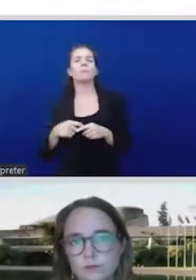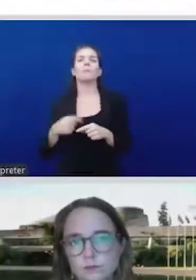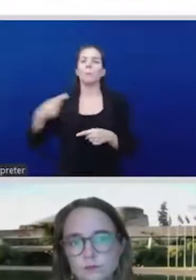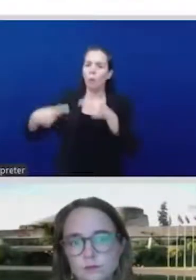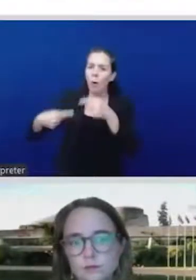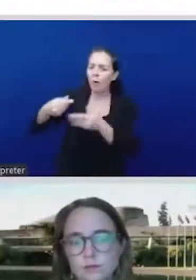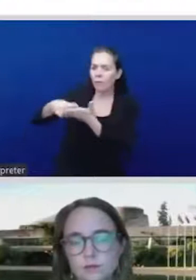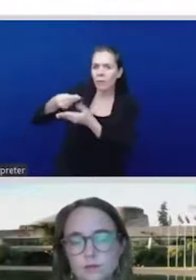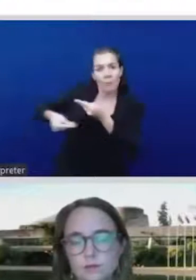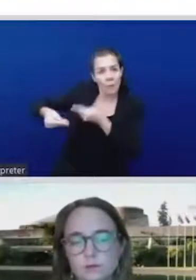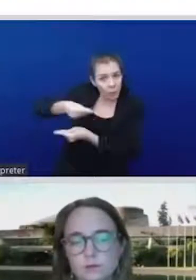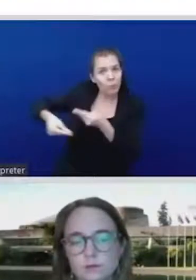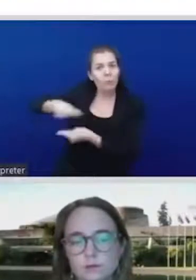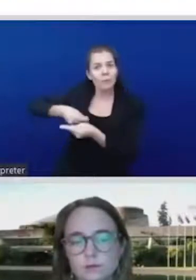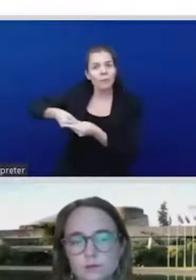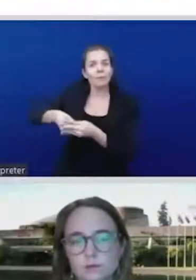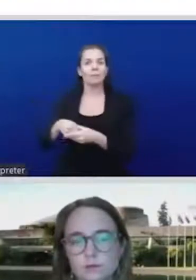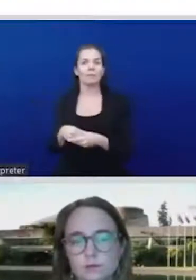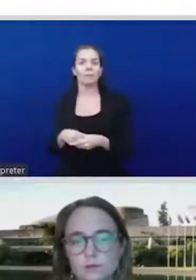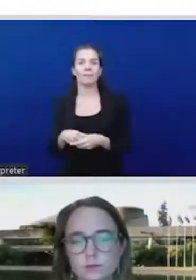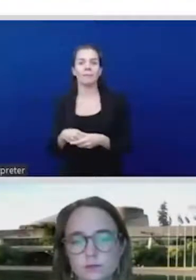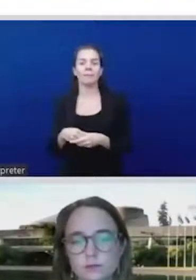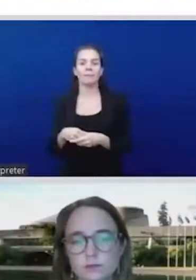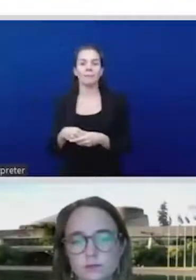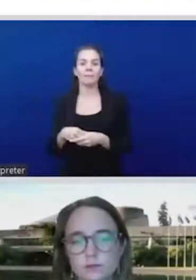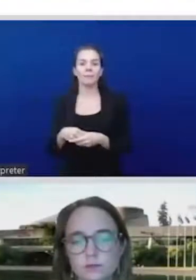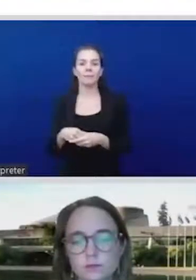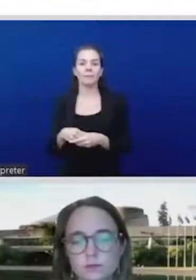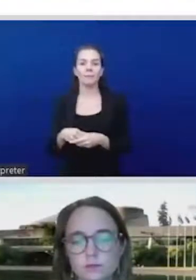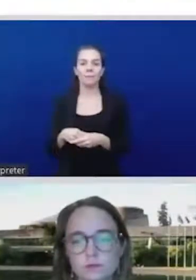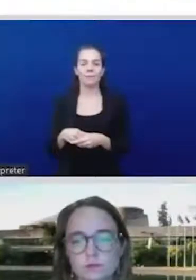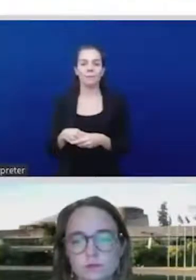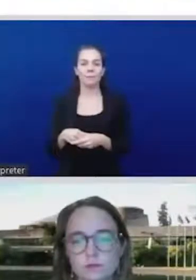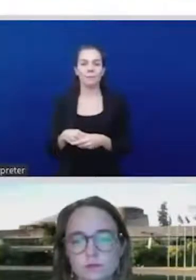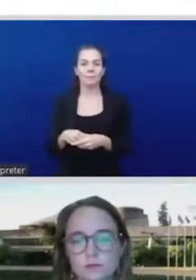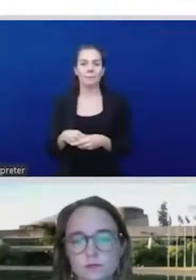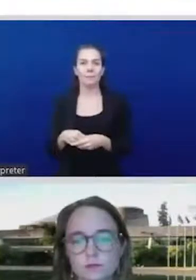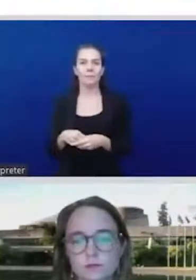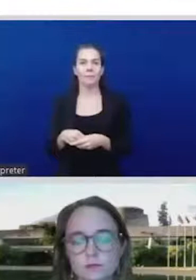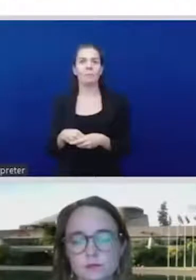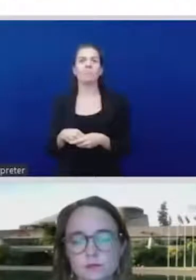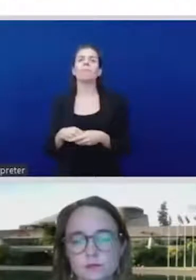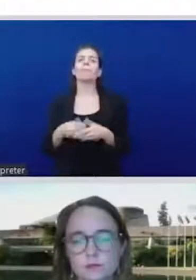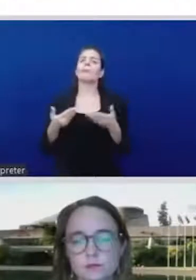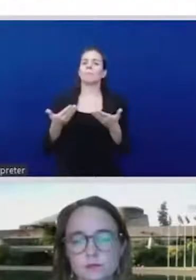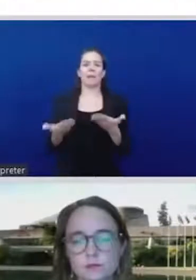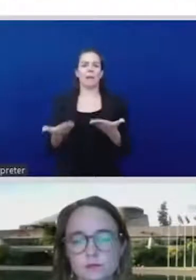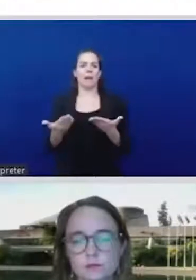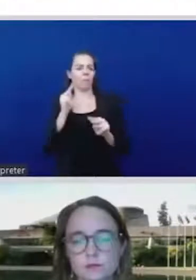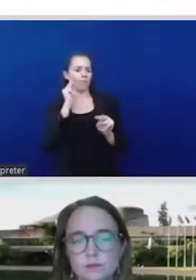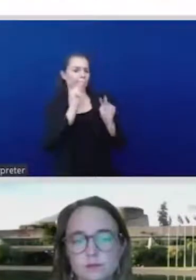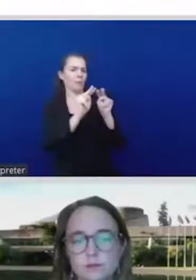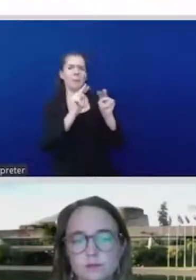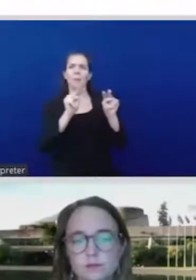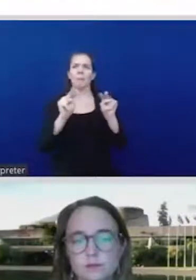we had the EU, but now we see many countries are talking about it. So a lot of the structural changes and the structural